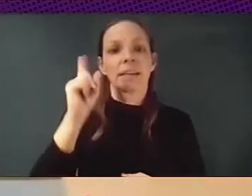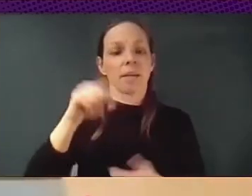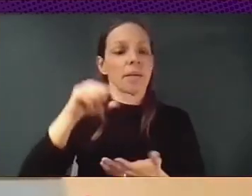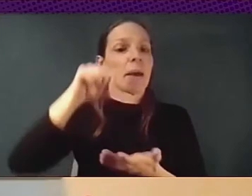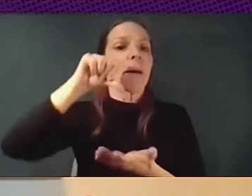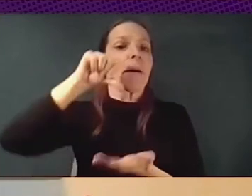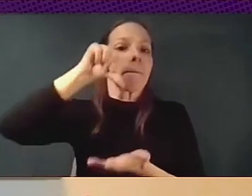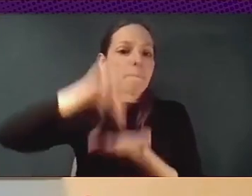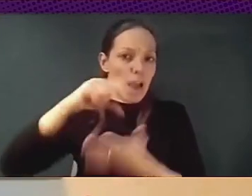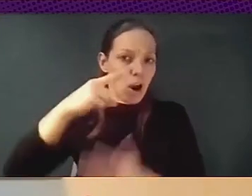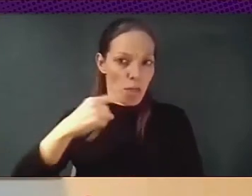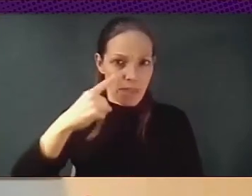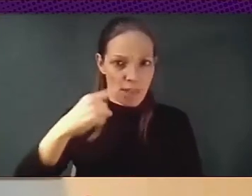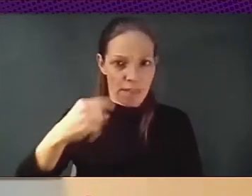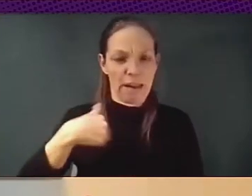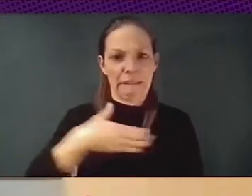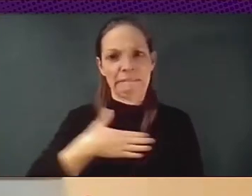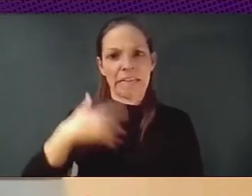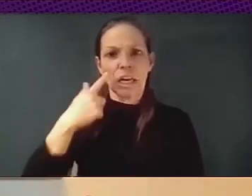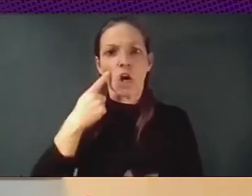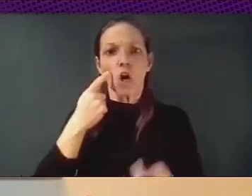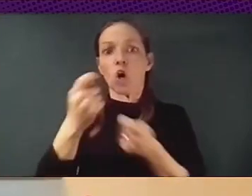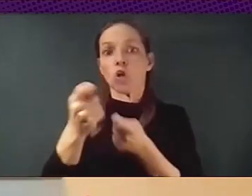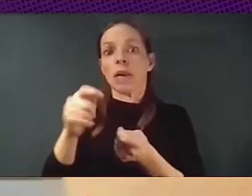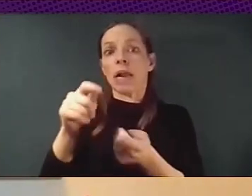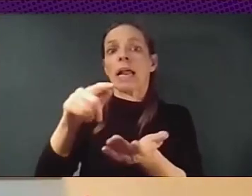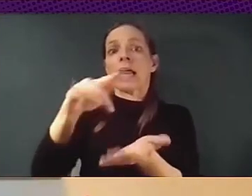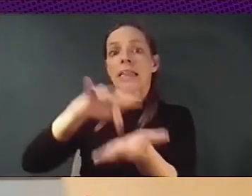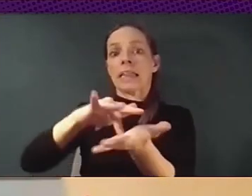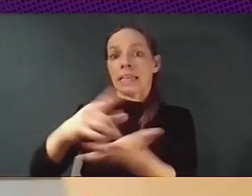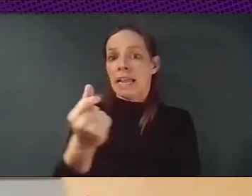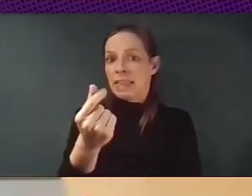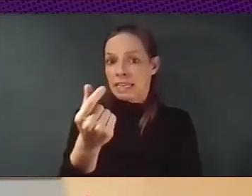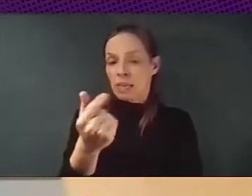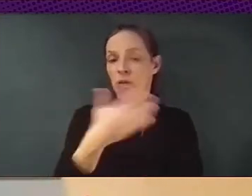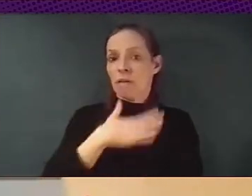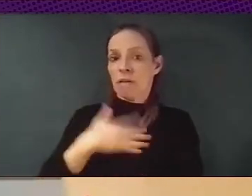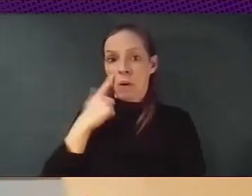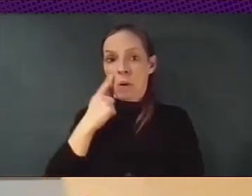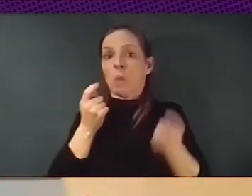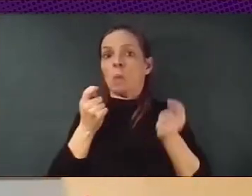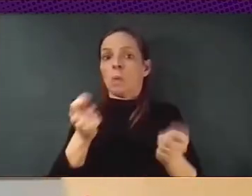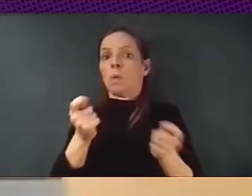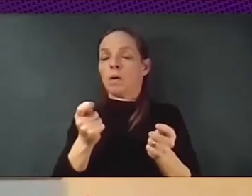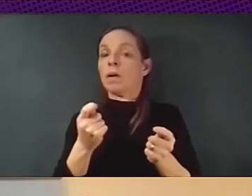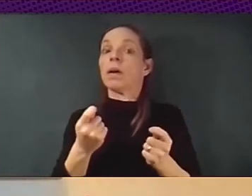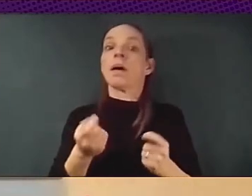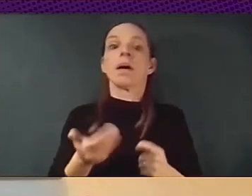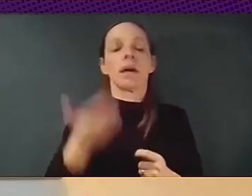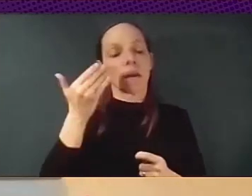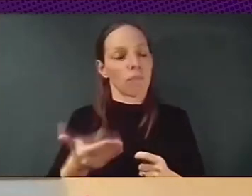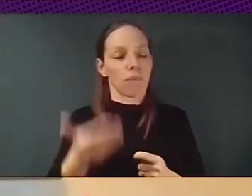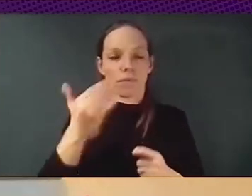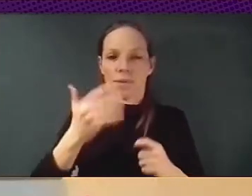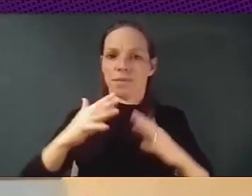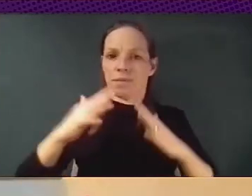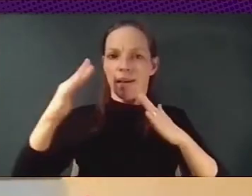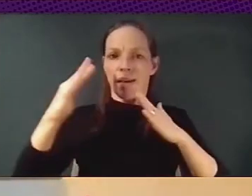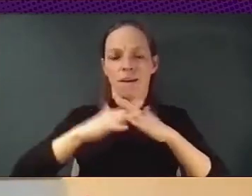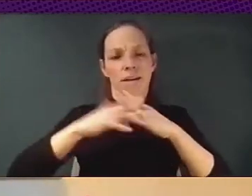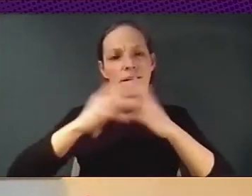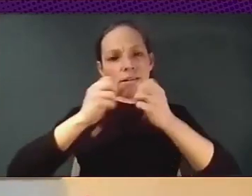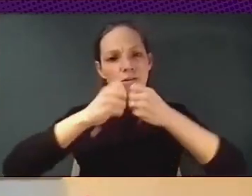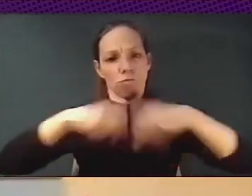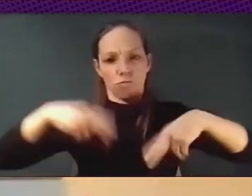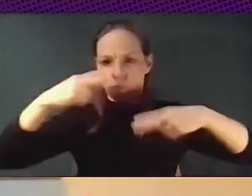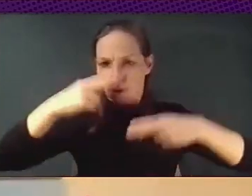important to have a public infrastructure for digital money, and take back the sovereignty of our data, and rebuild the foundation of the